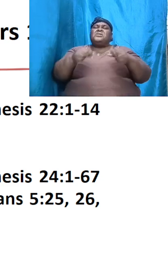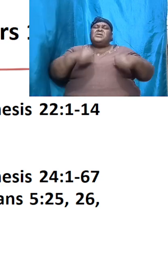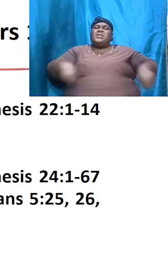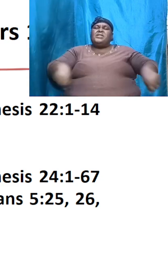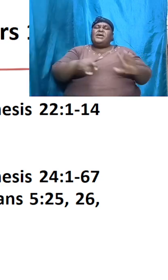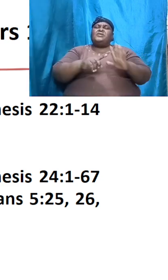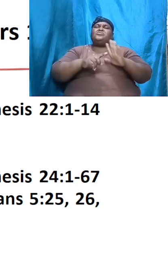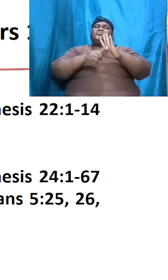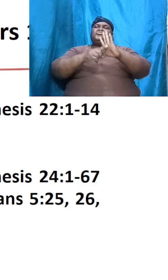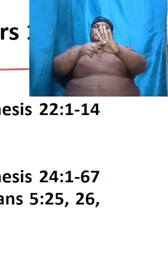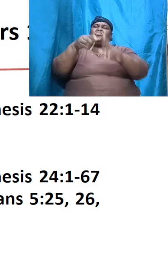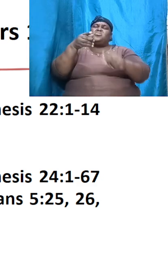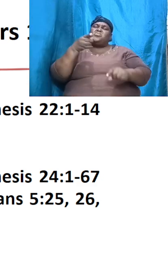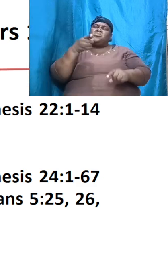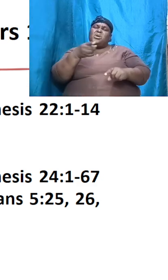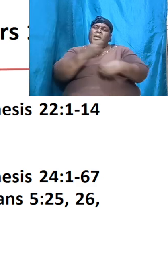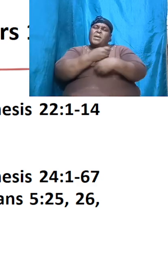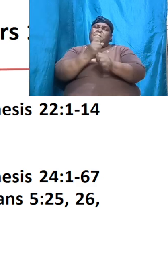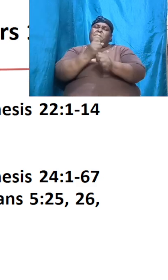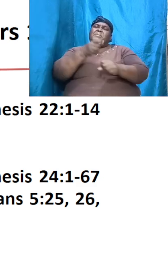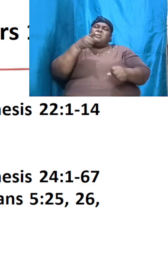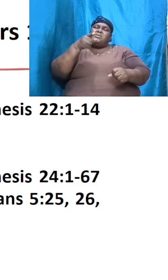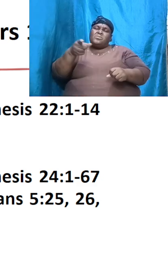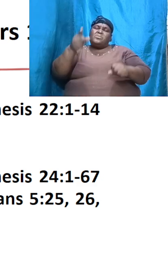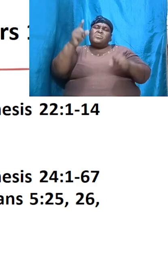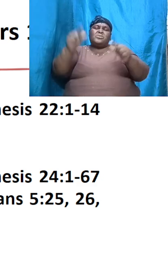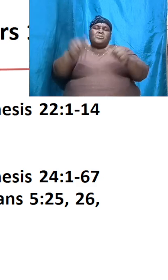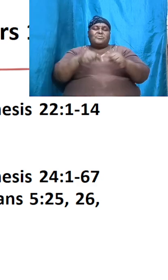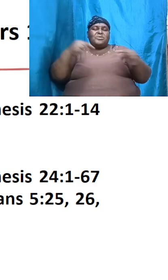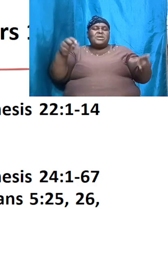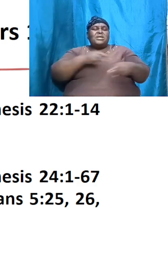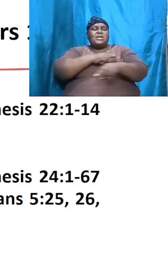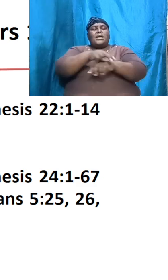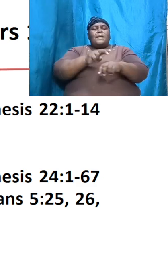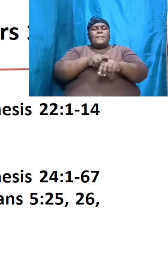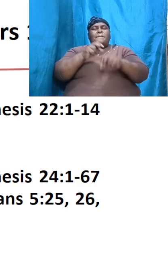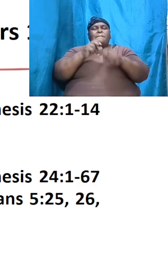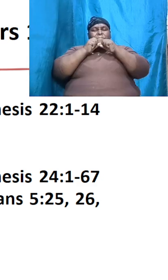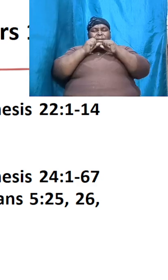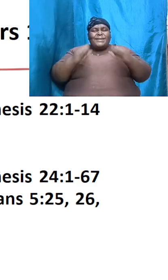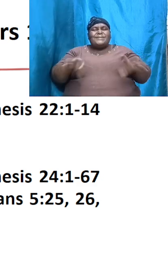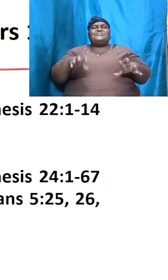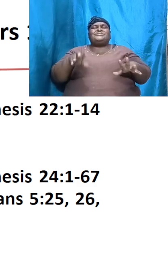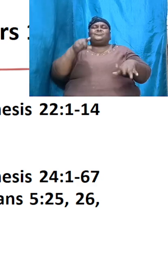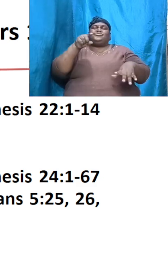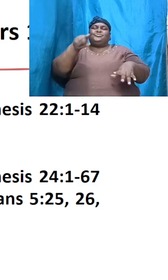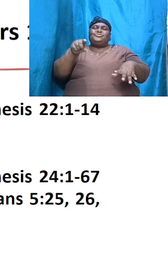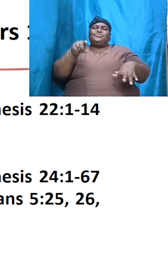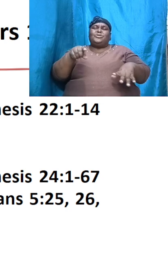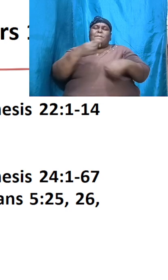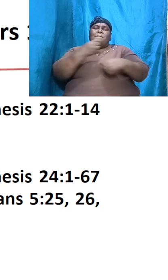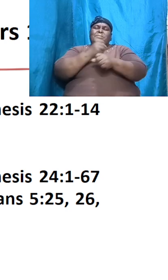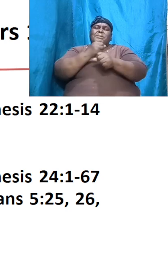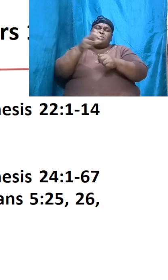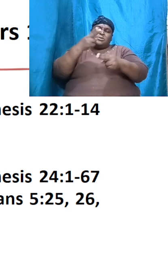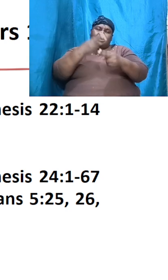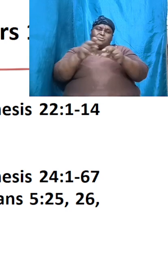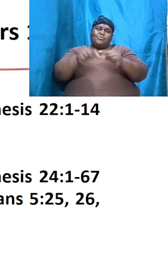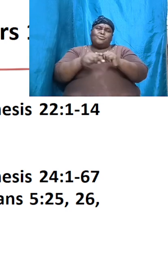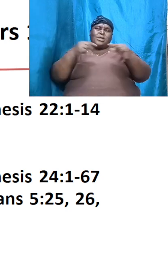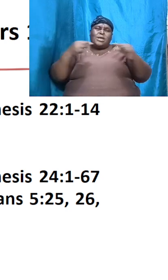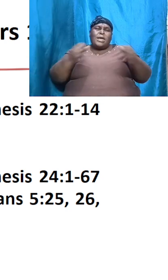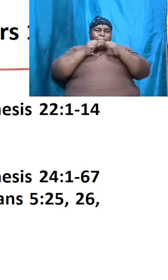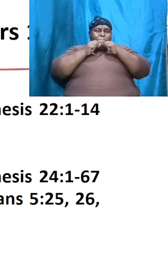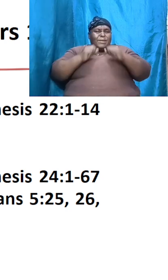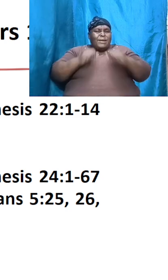and I will make of thy great nation and I will bless thee and make thy name great and thou shall be a blessing and I will bless them that